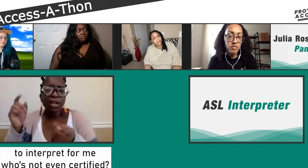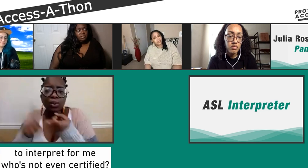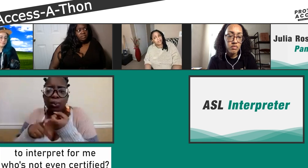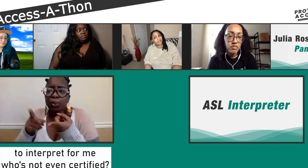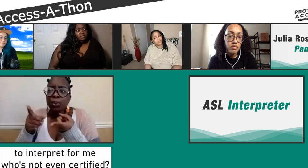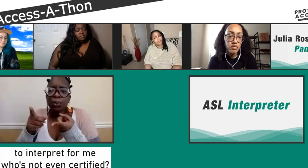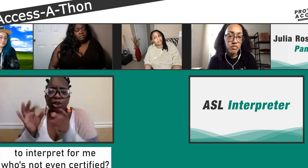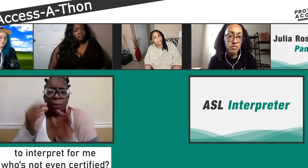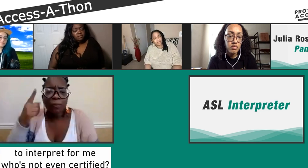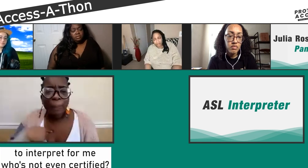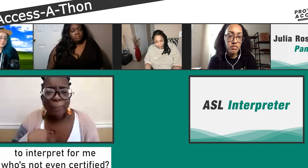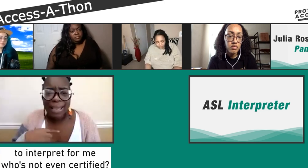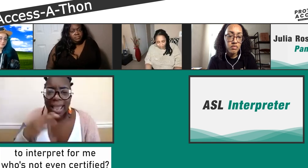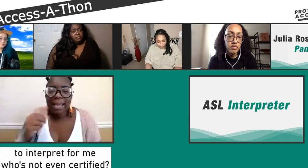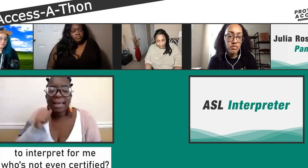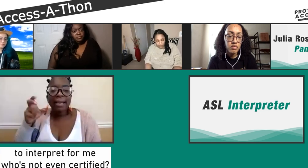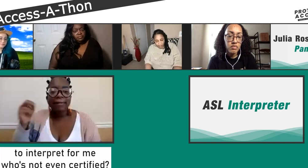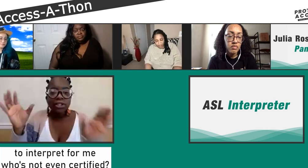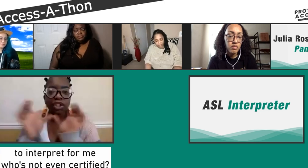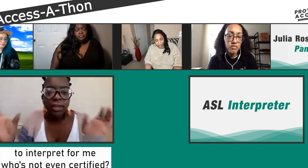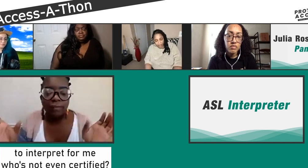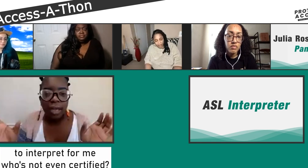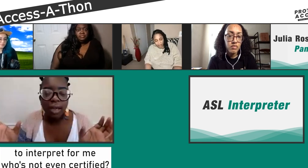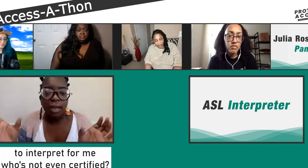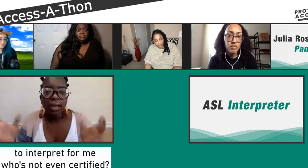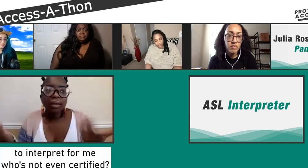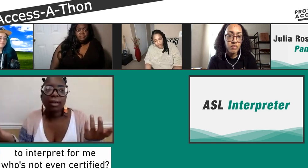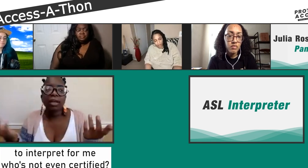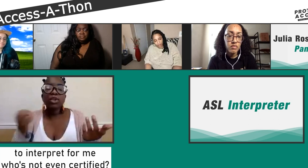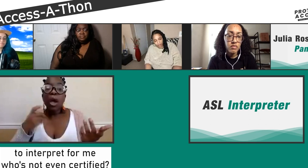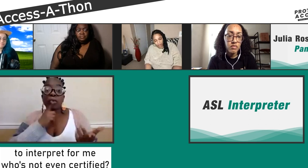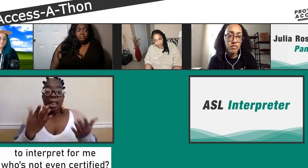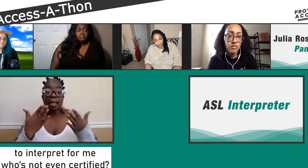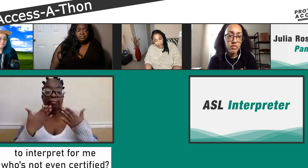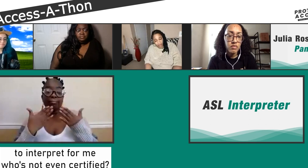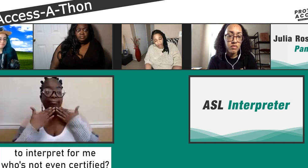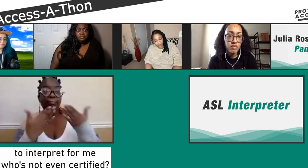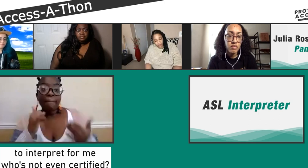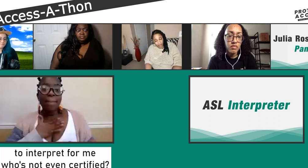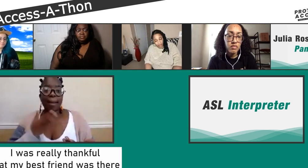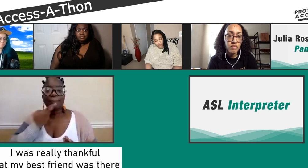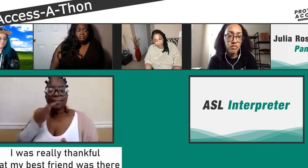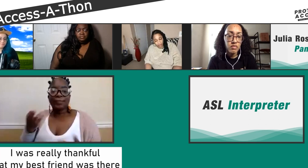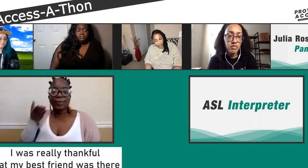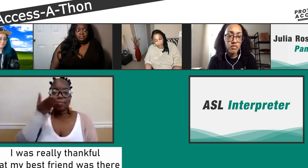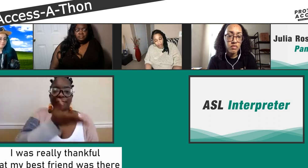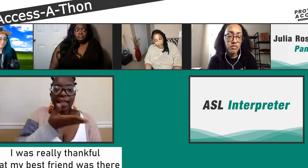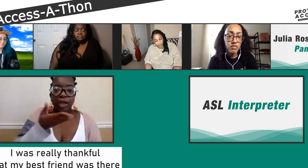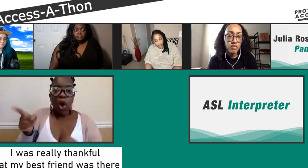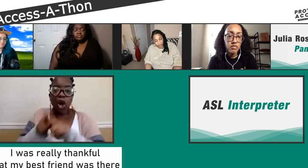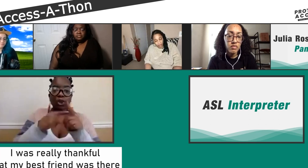in the office to come and interpret for me? And they're not even certified. And so